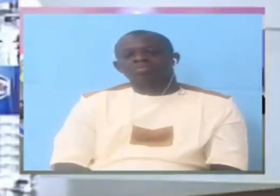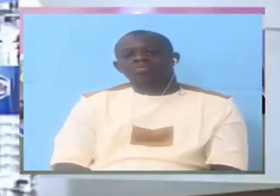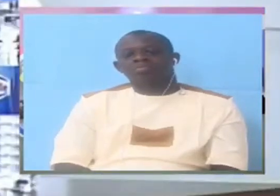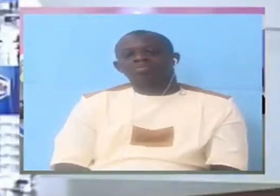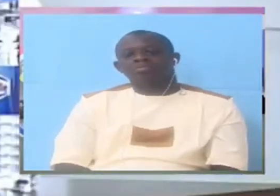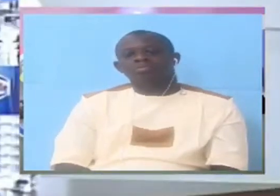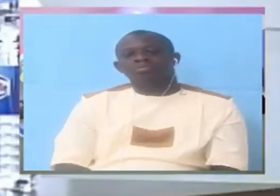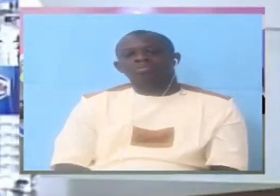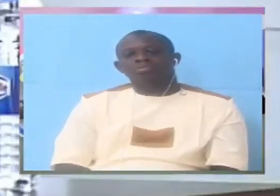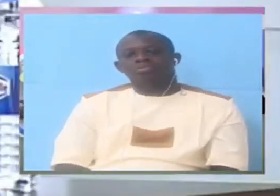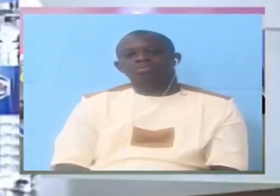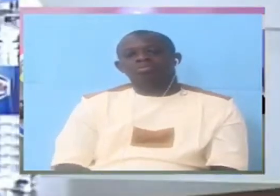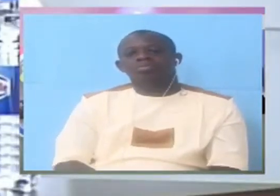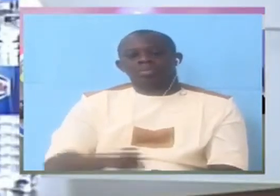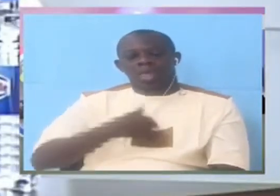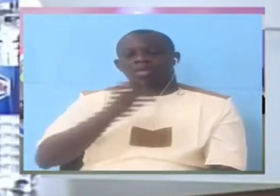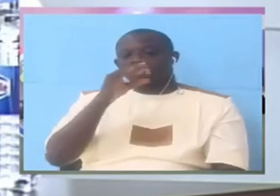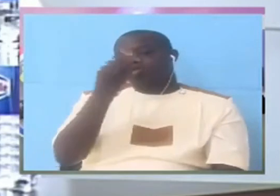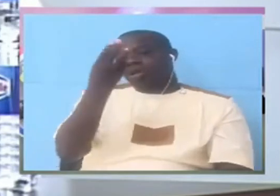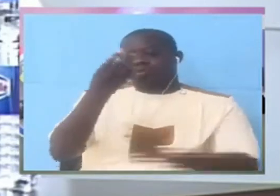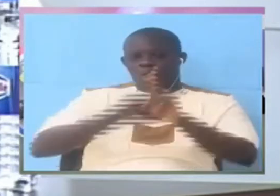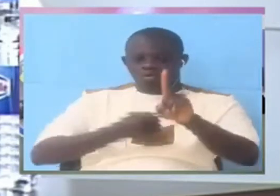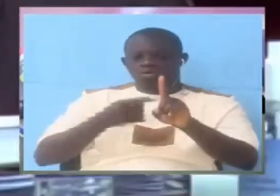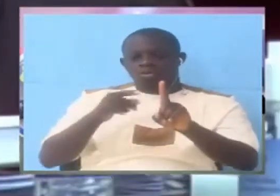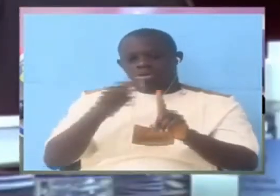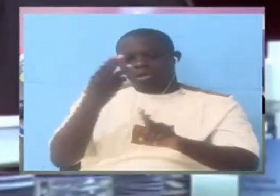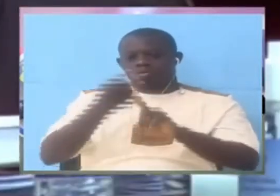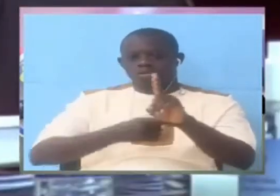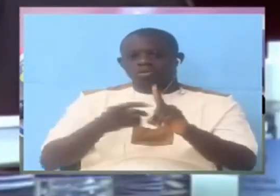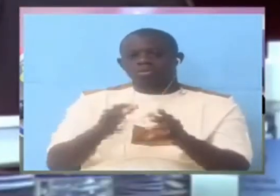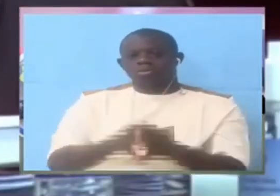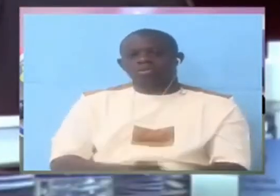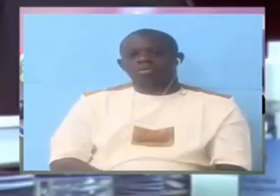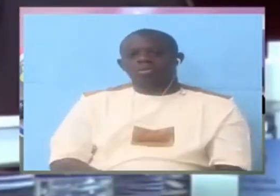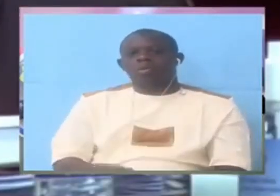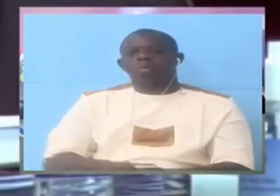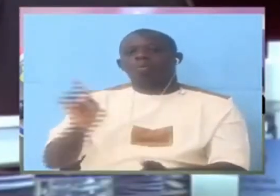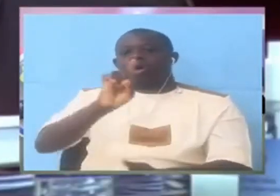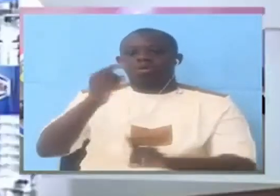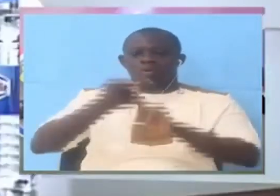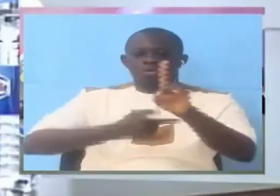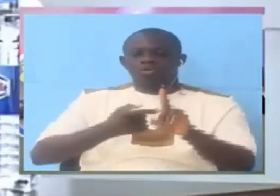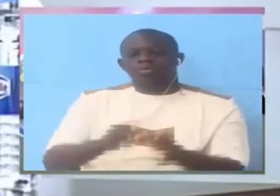go on for three months carissa but when we came I spent what months